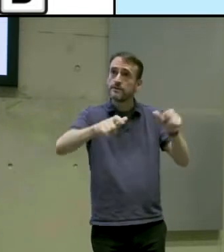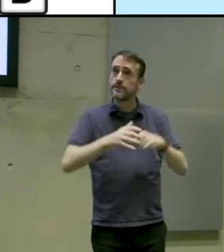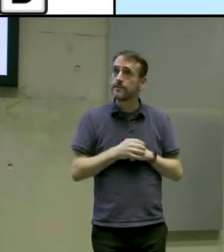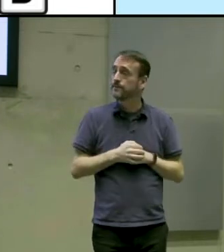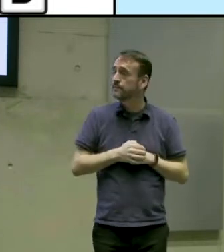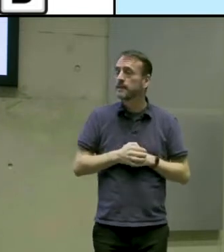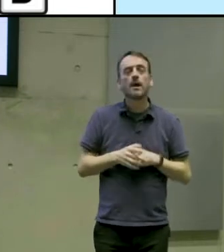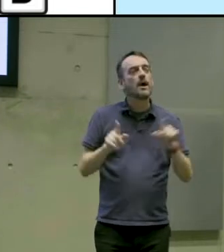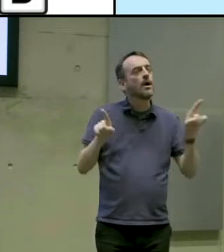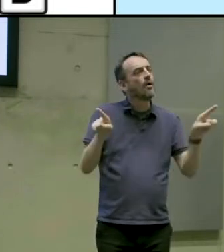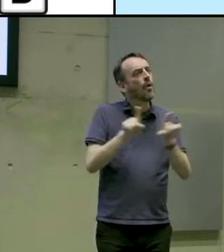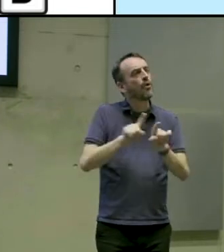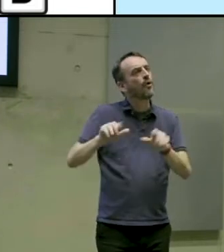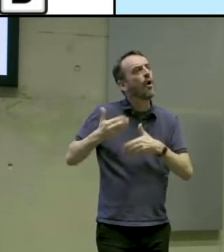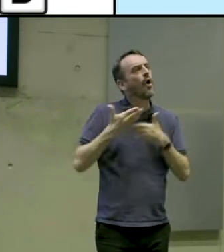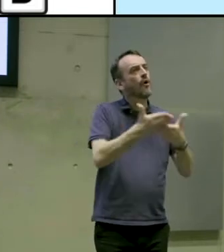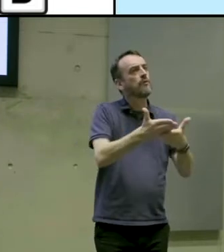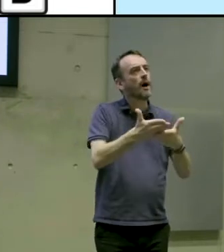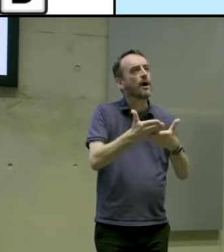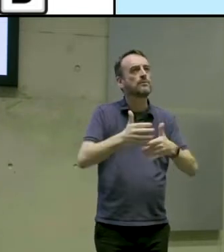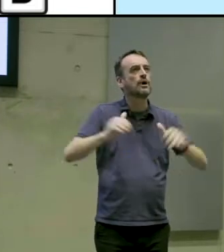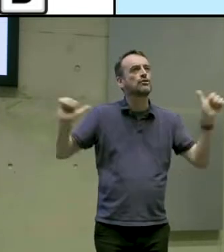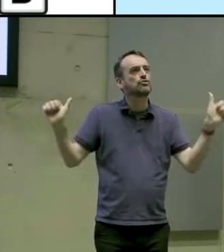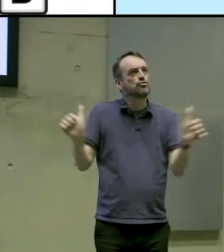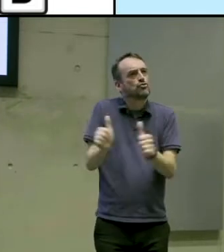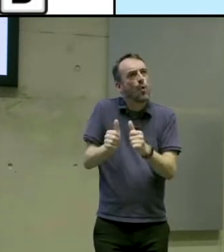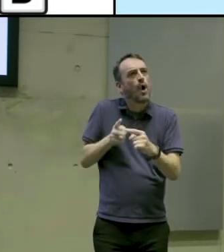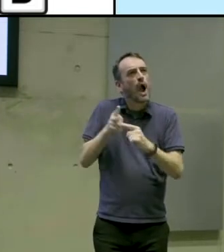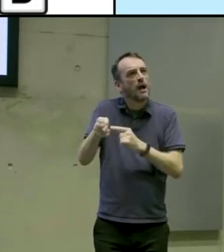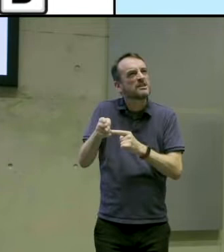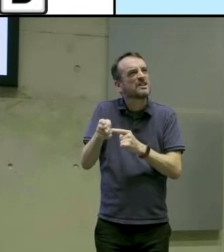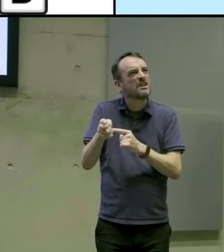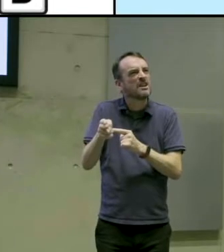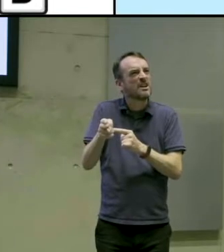shortcuts and such to quicken that process.